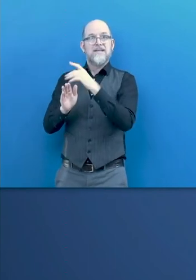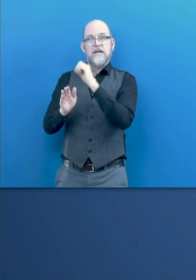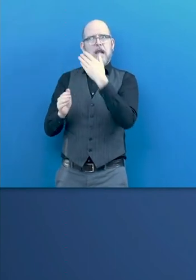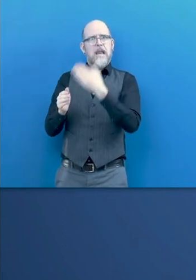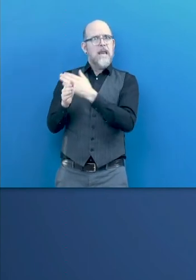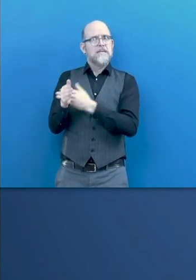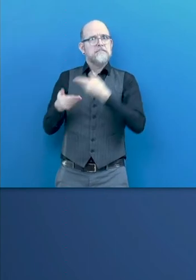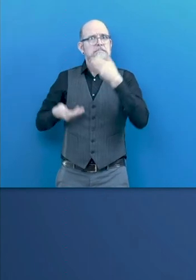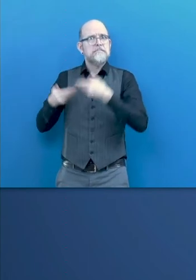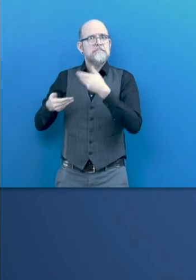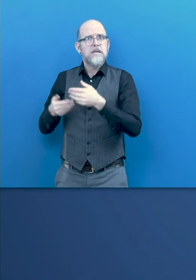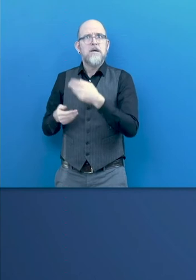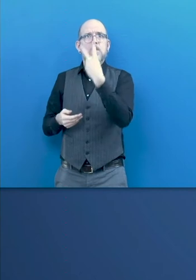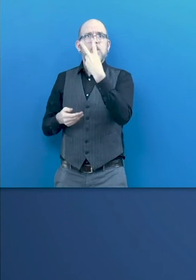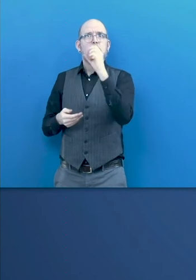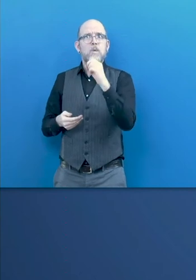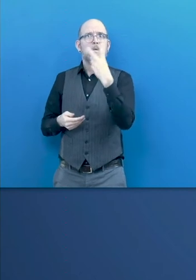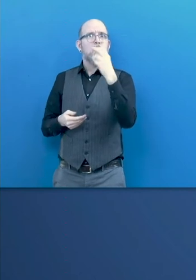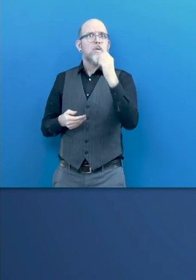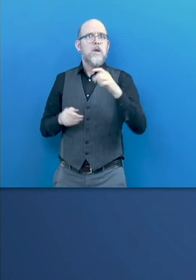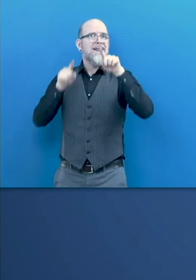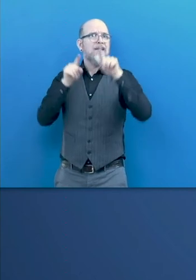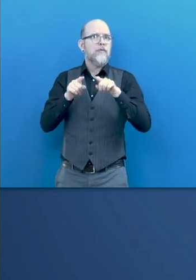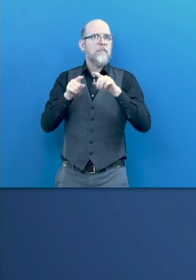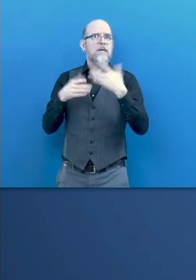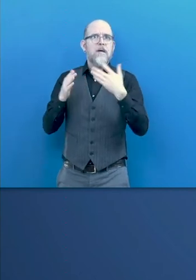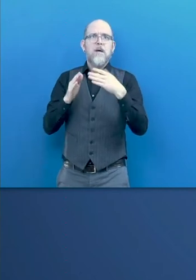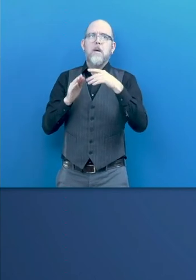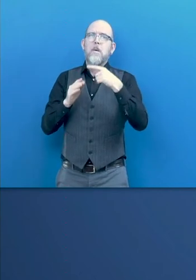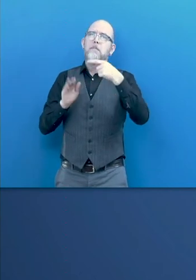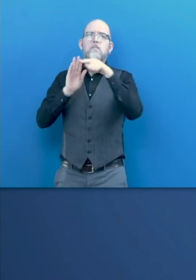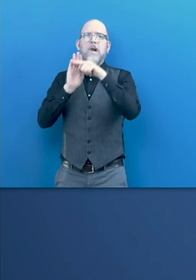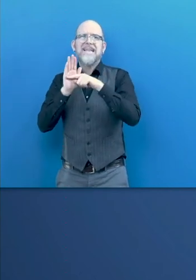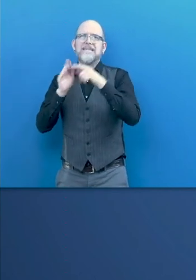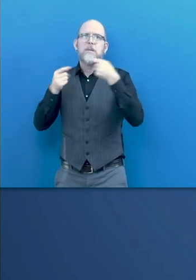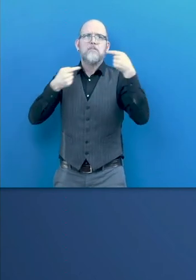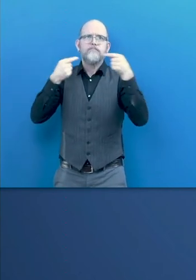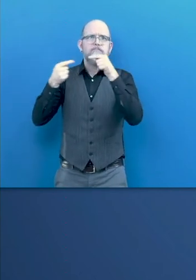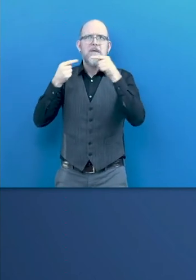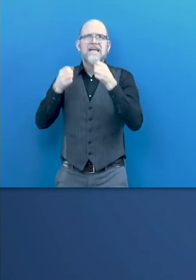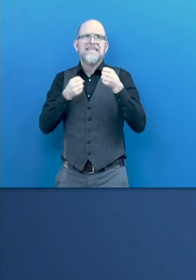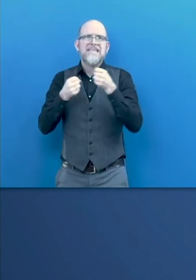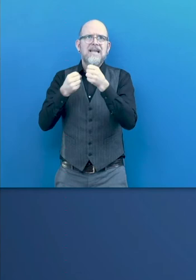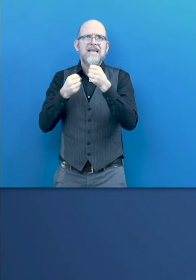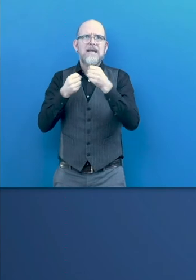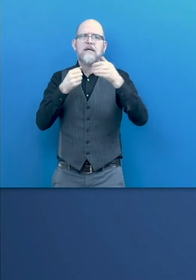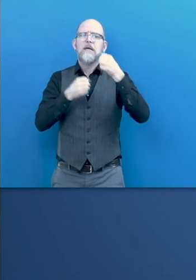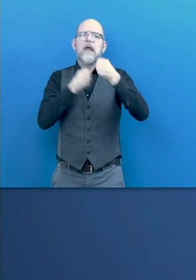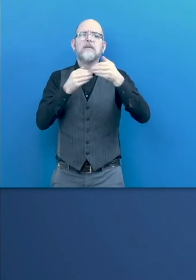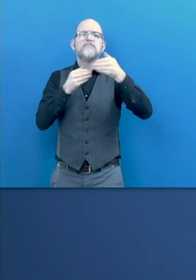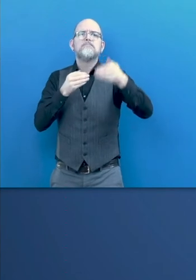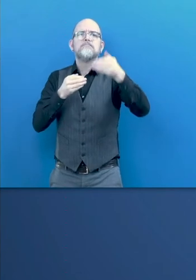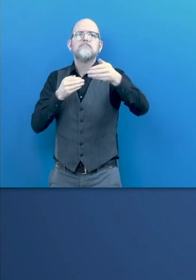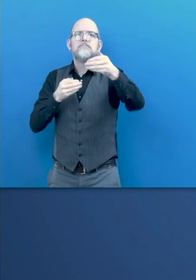November 2020, in which a policy and a multi-year action strategy were discussed and endorsed. The ILO